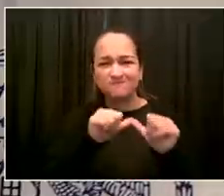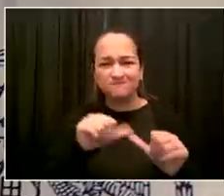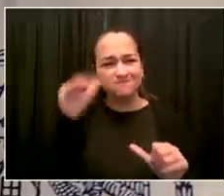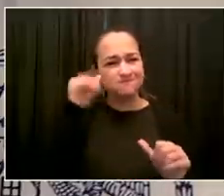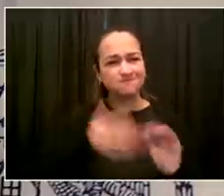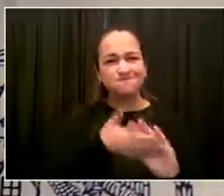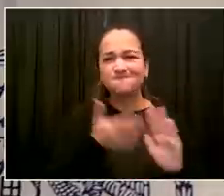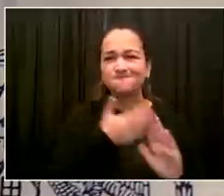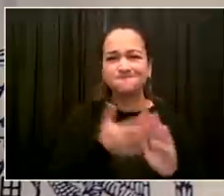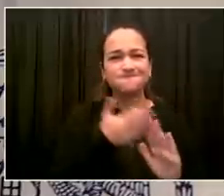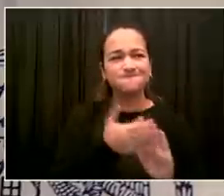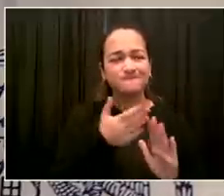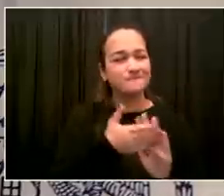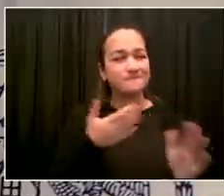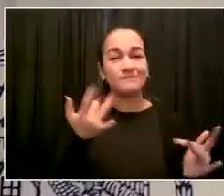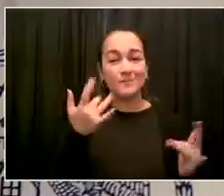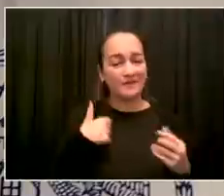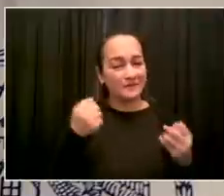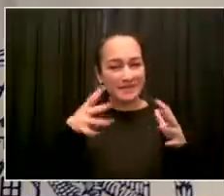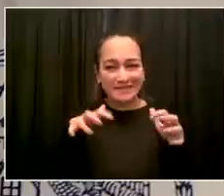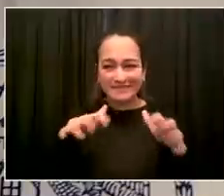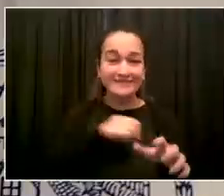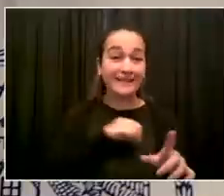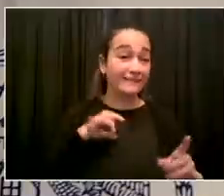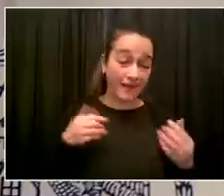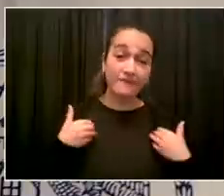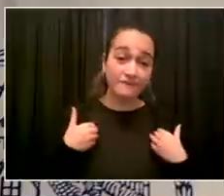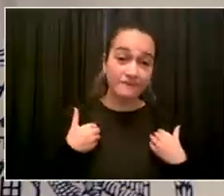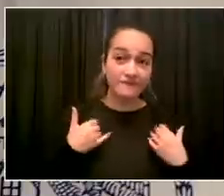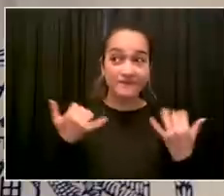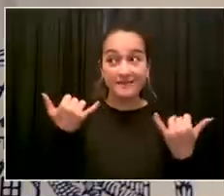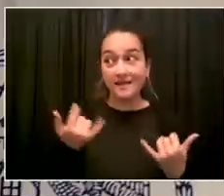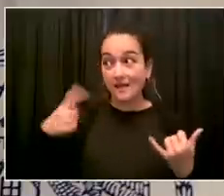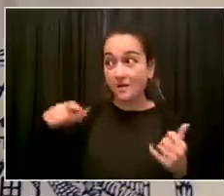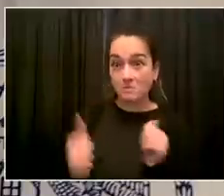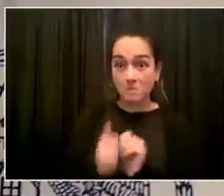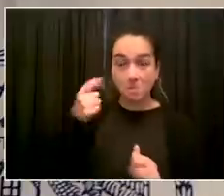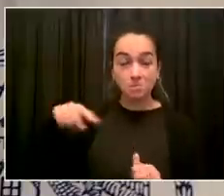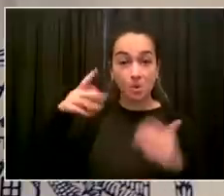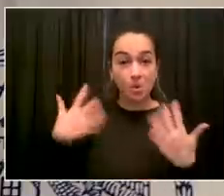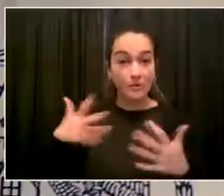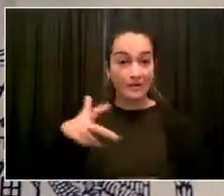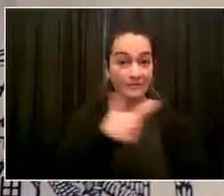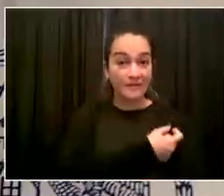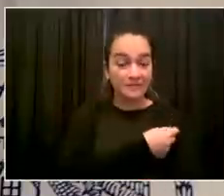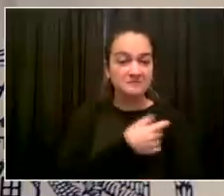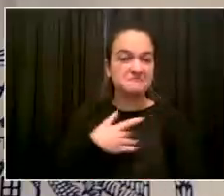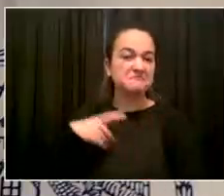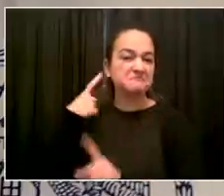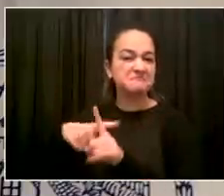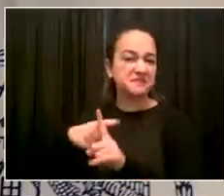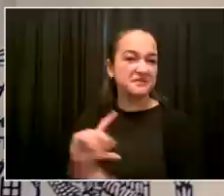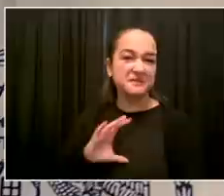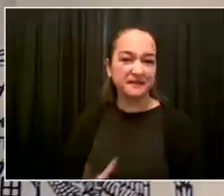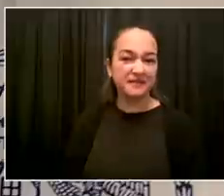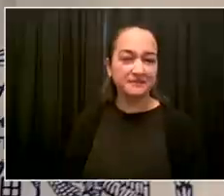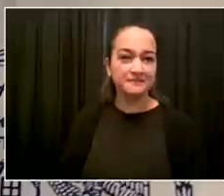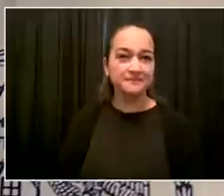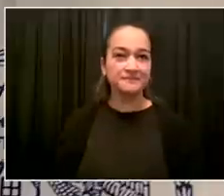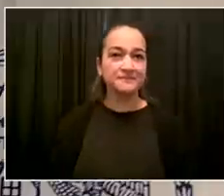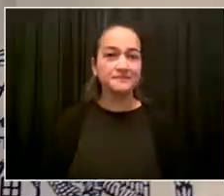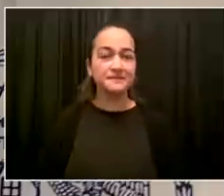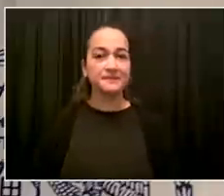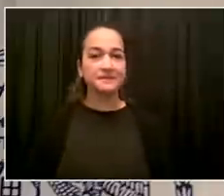Okay, thanks. And then with regards to Rikers, when you say you're going to bring down the population below 5,000 in the next coming weeks.